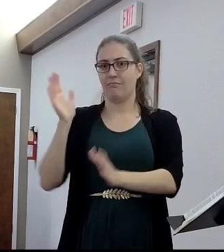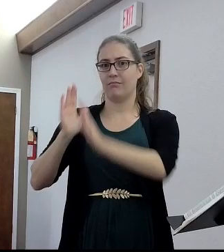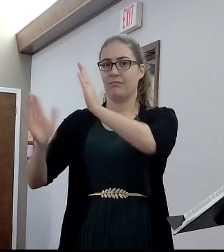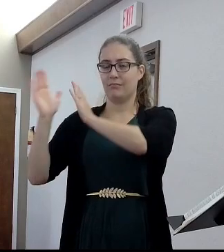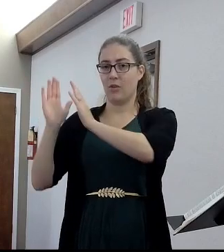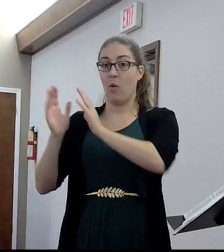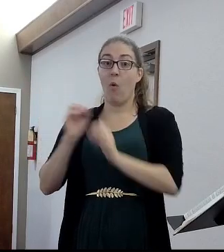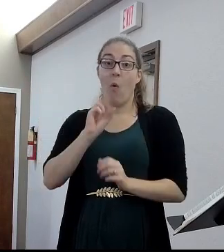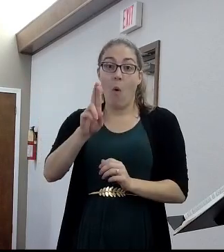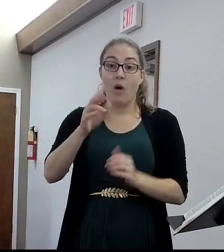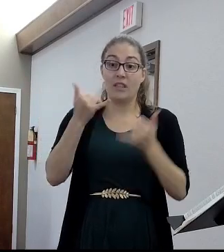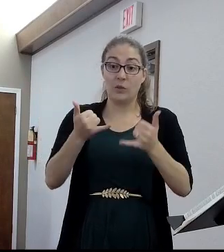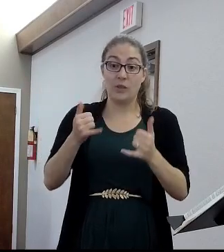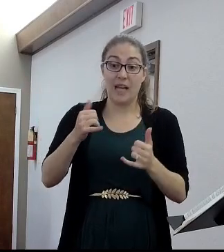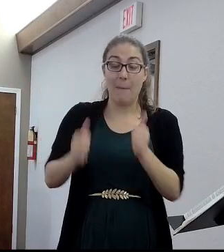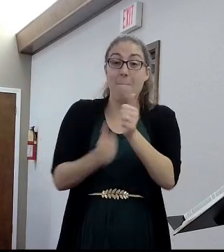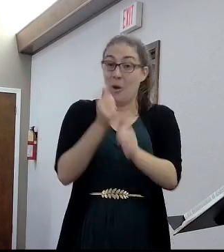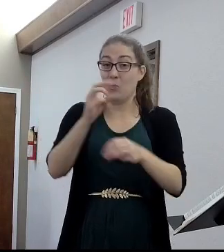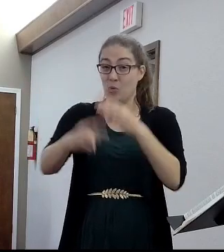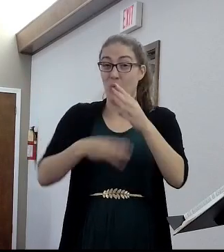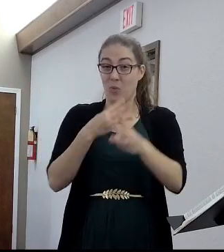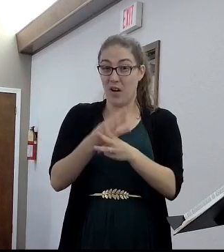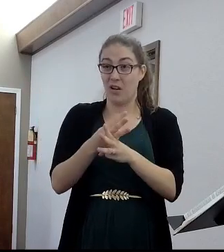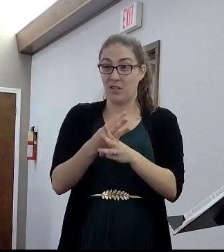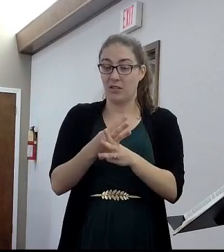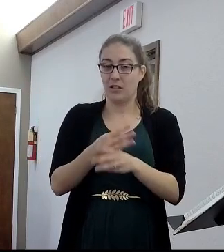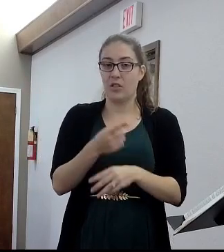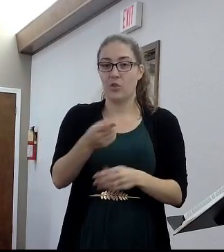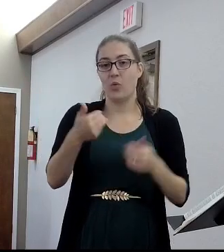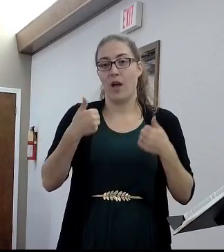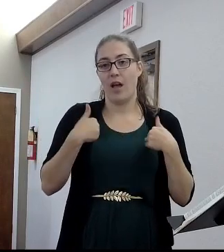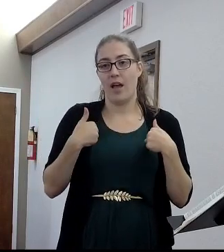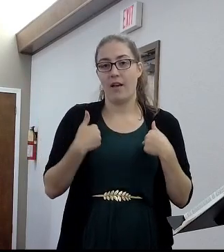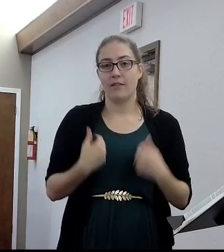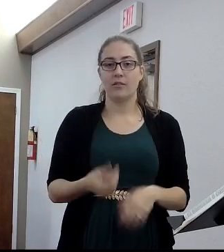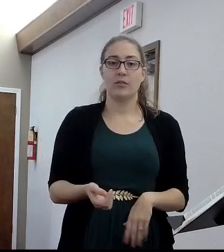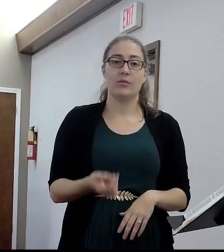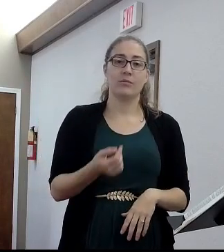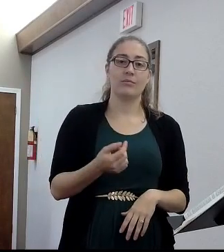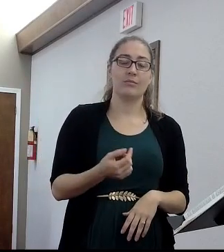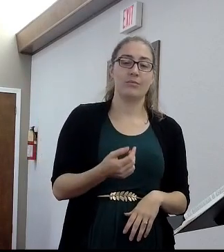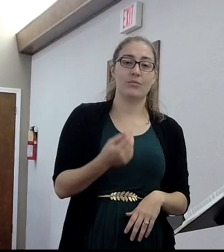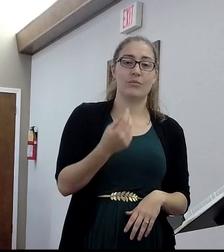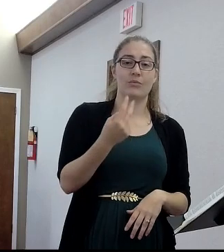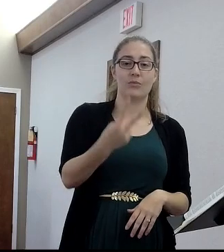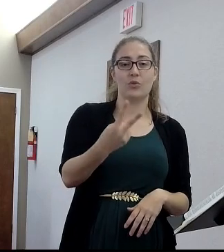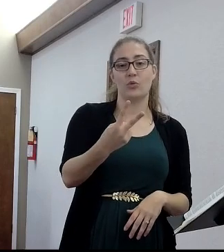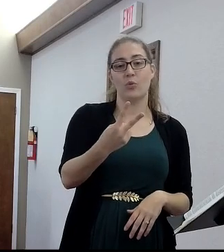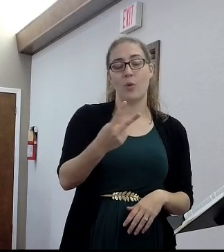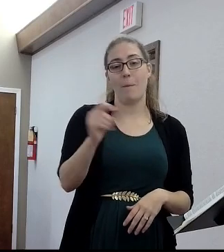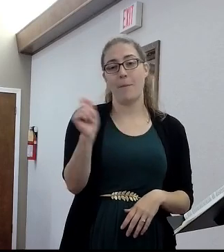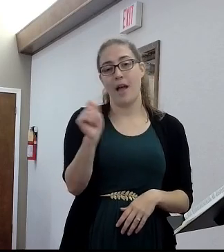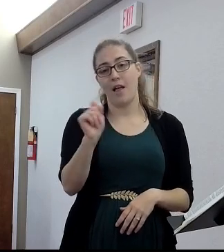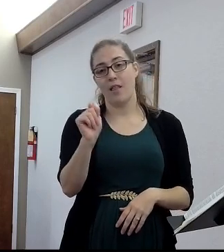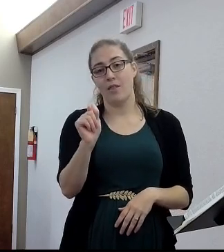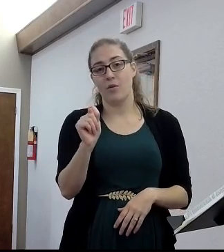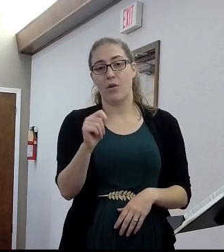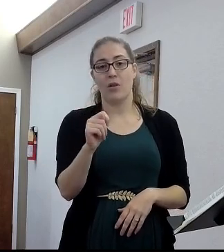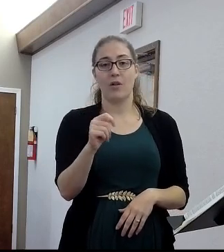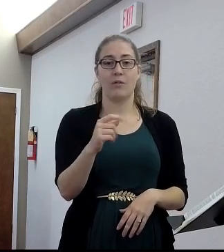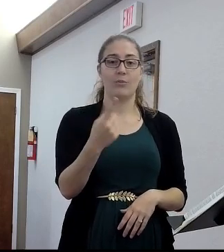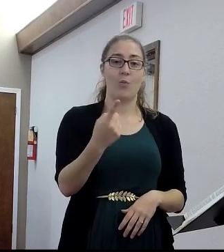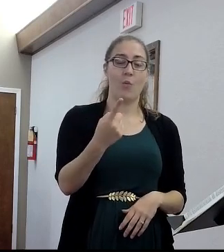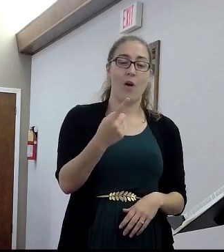You know, you're sitting in a three bedroom, two bath, cookie cutter, you know, basic starter home, you know.